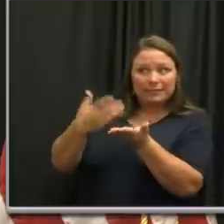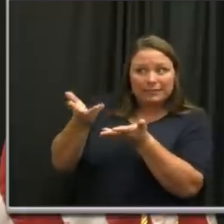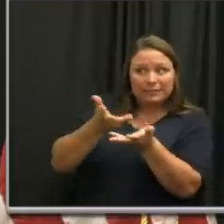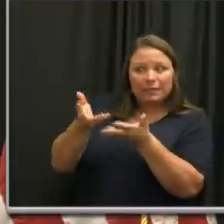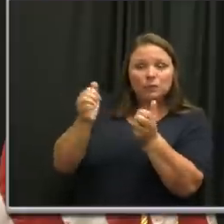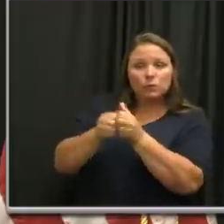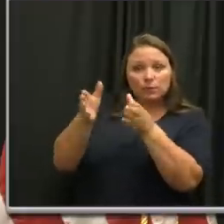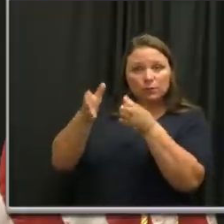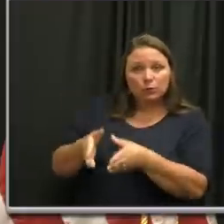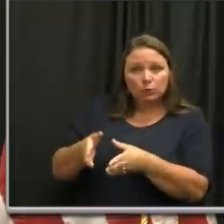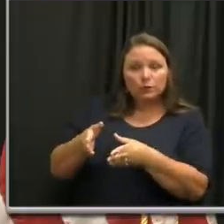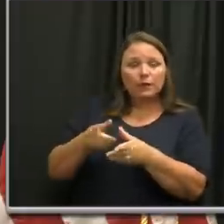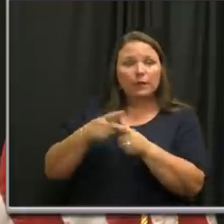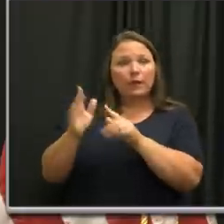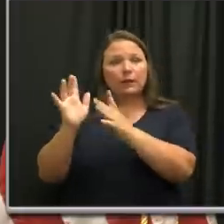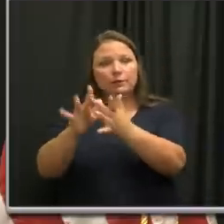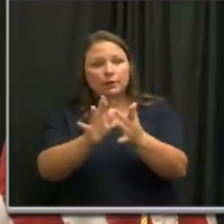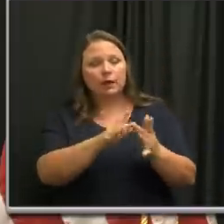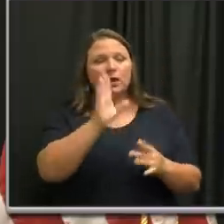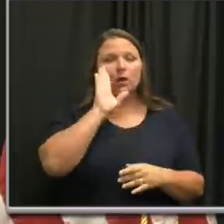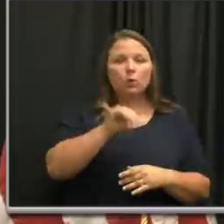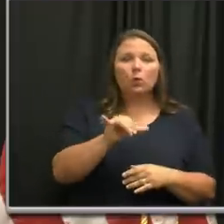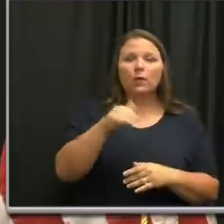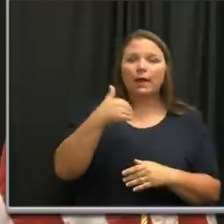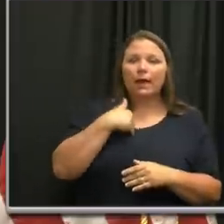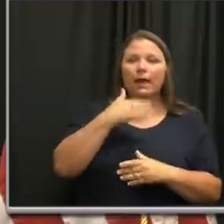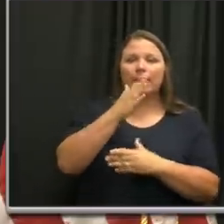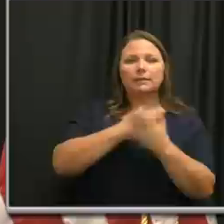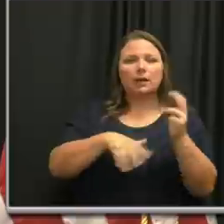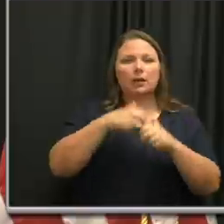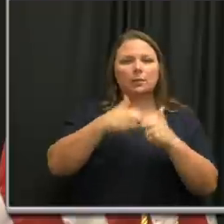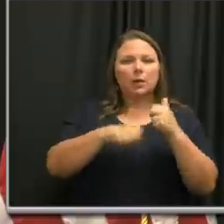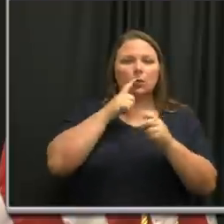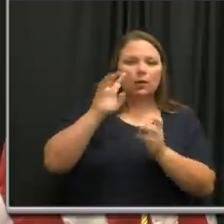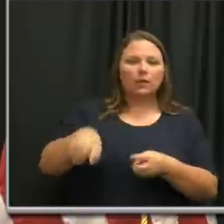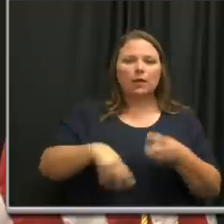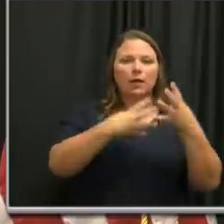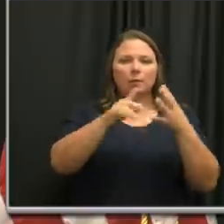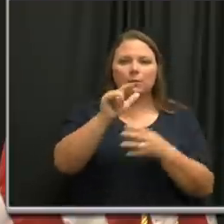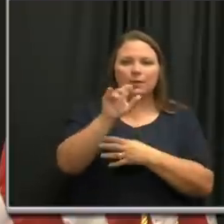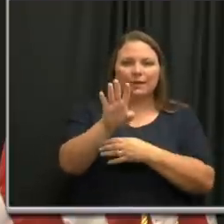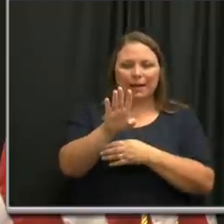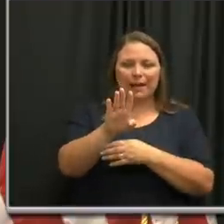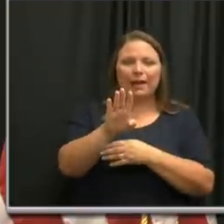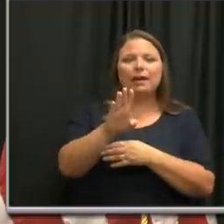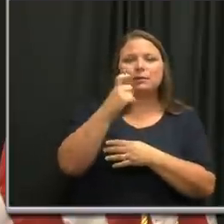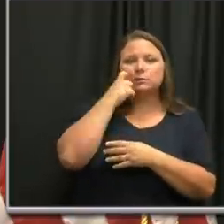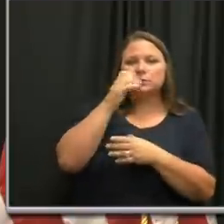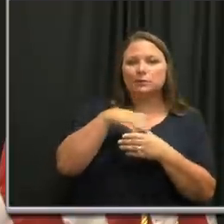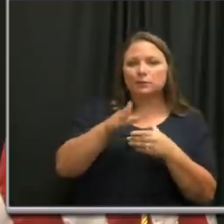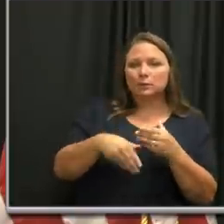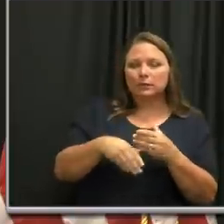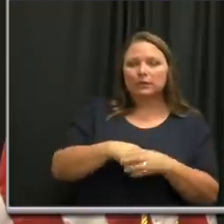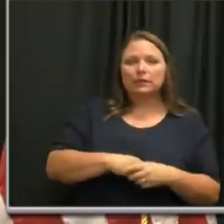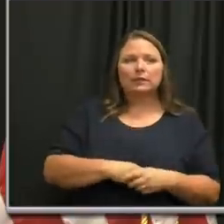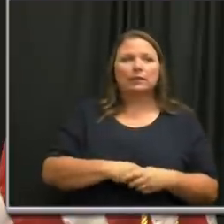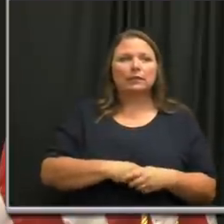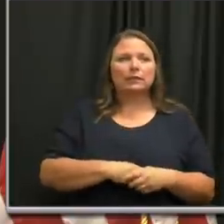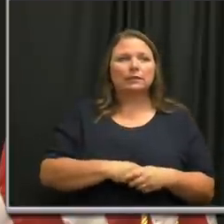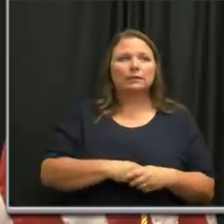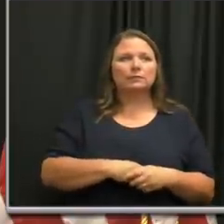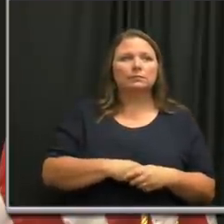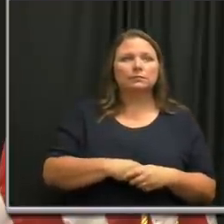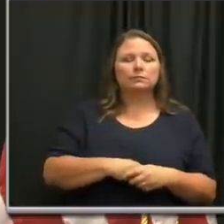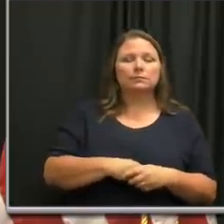know that the, that there was an issue uploading some of the lab for a short period of time over the weekend. That was,